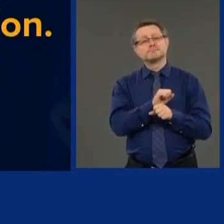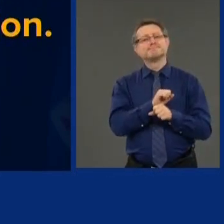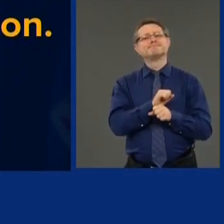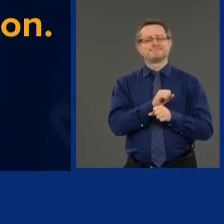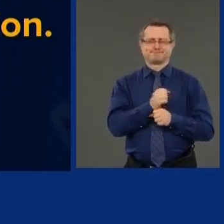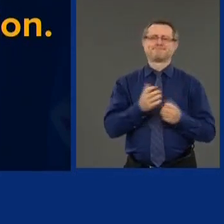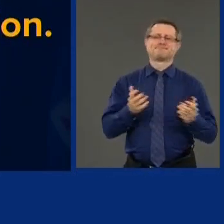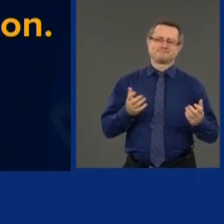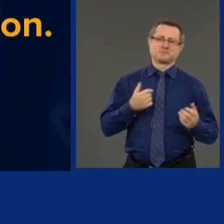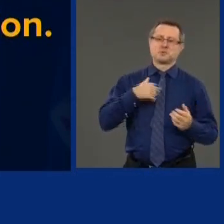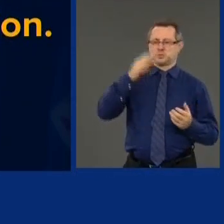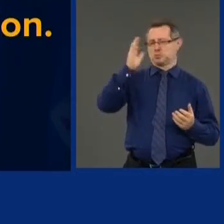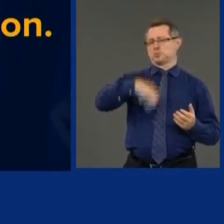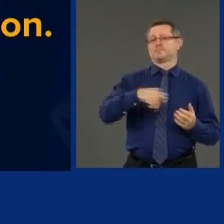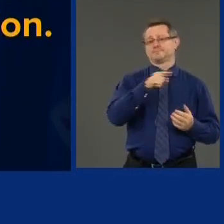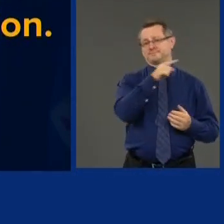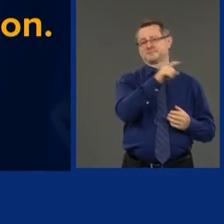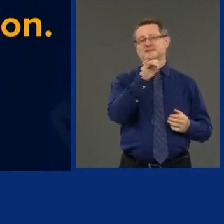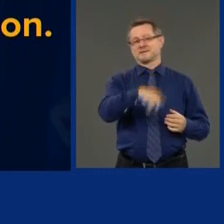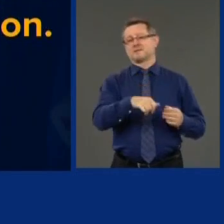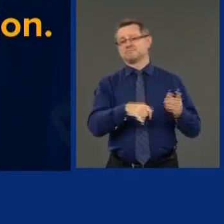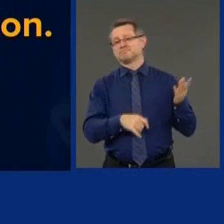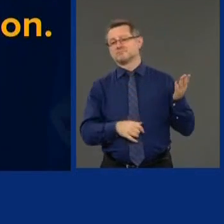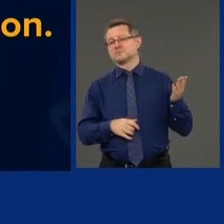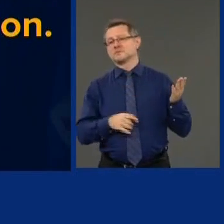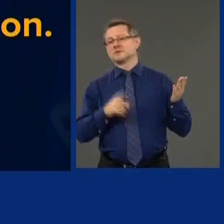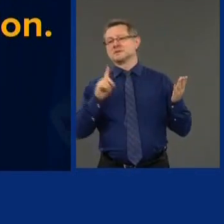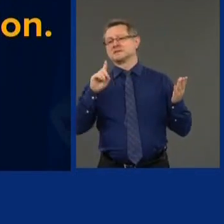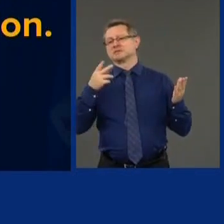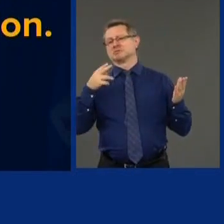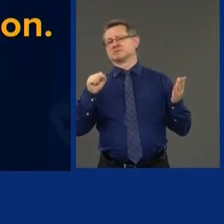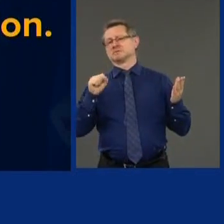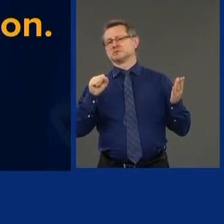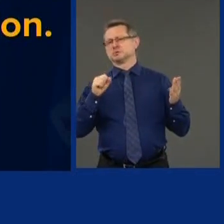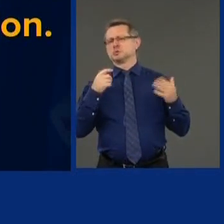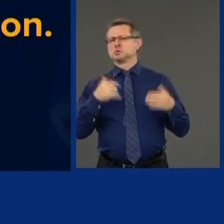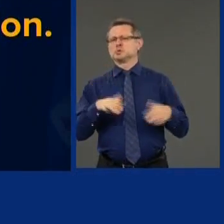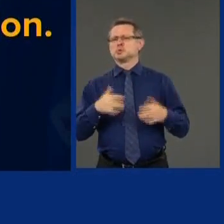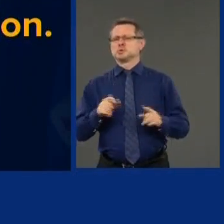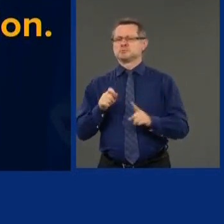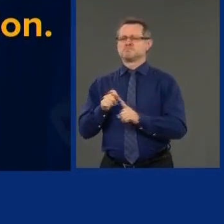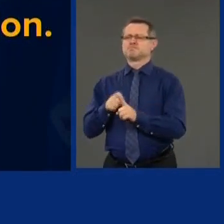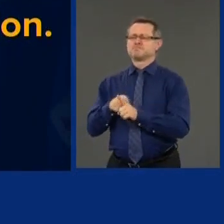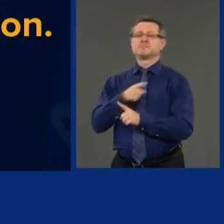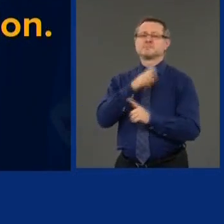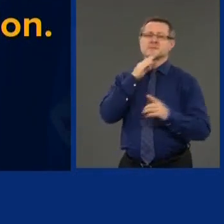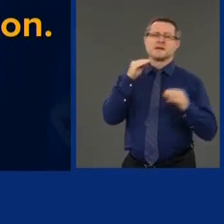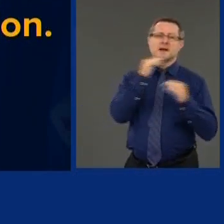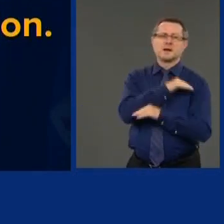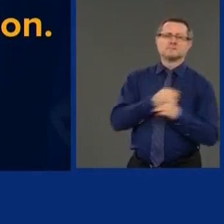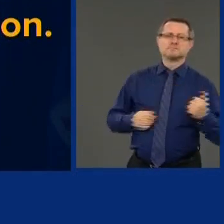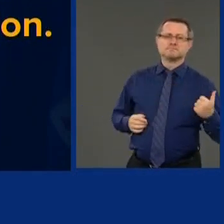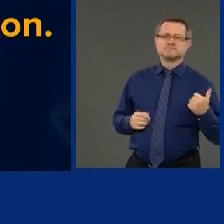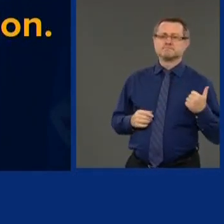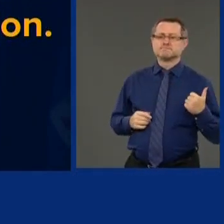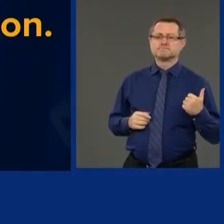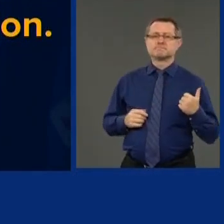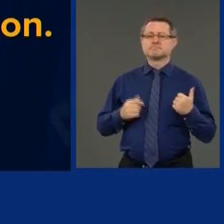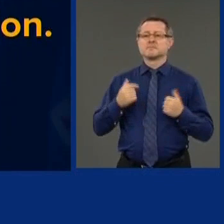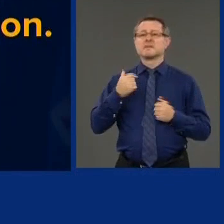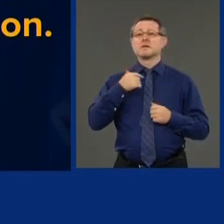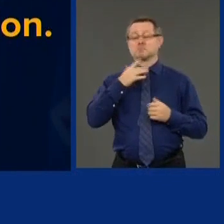that this agency played politics. You know that they lied. They've admitted that they lied.